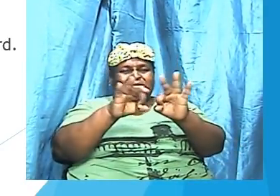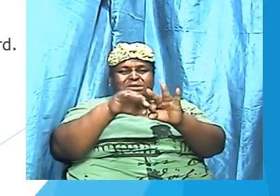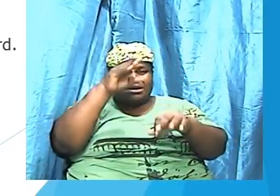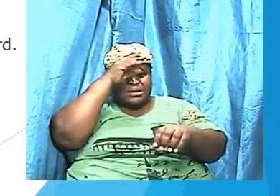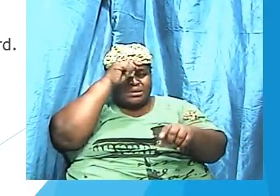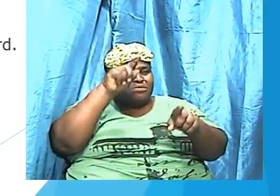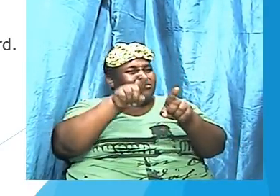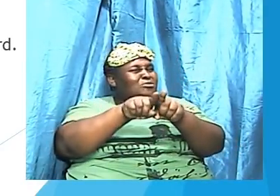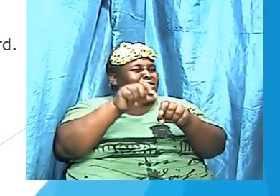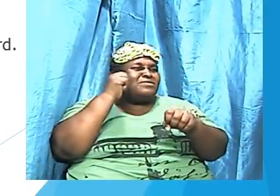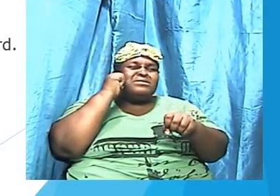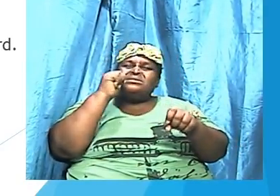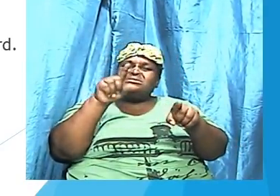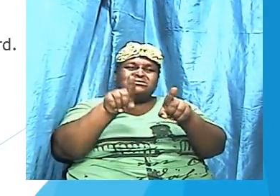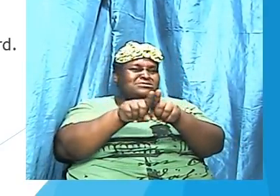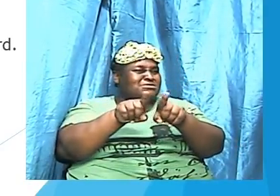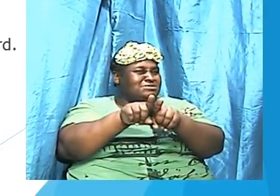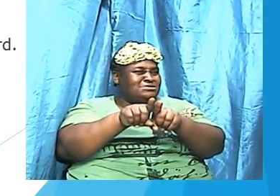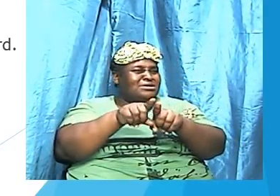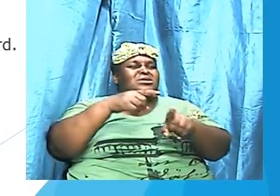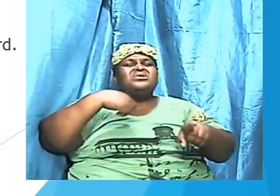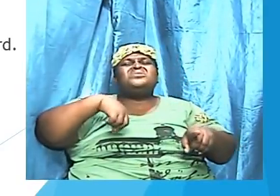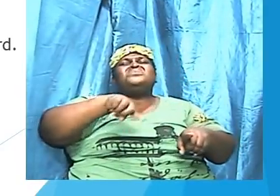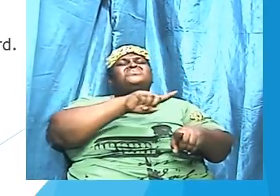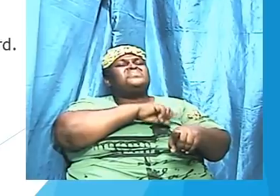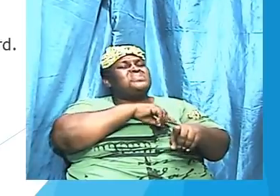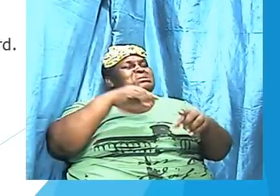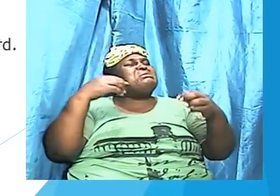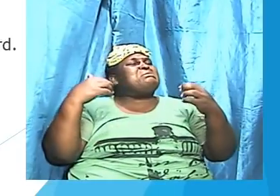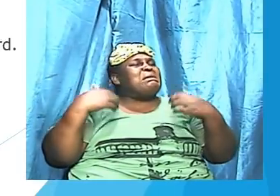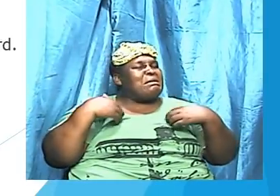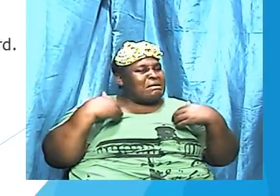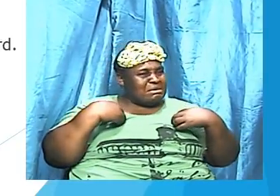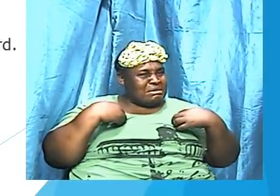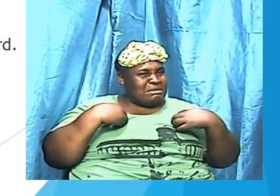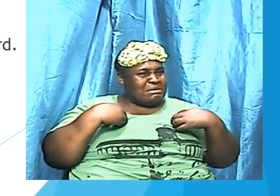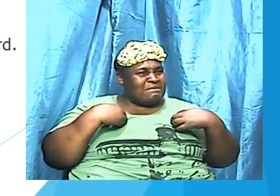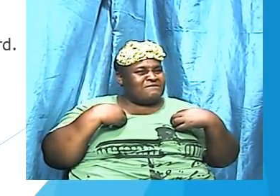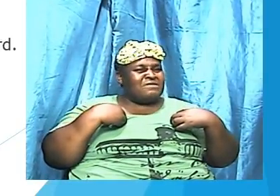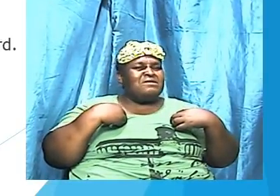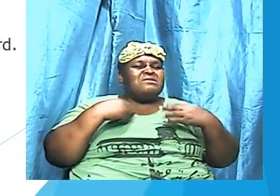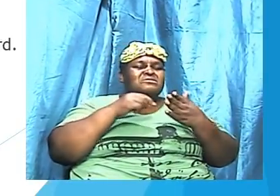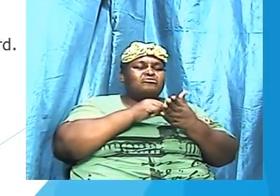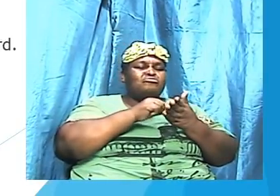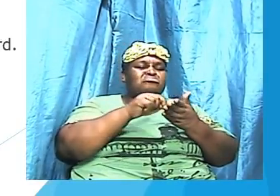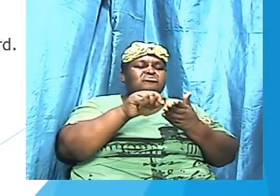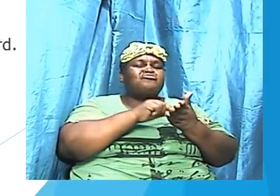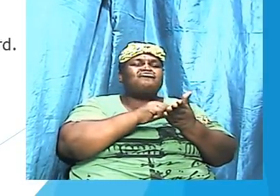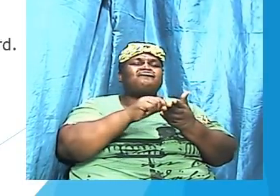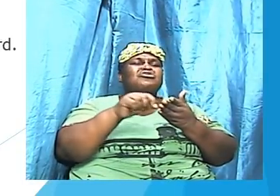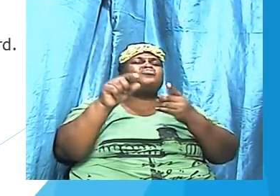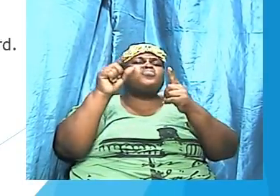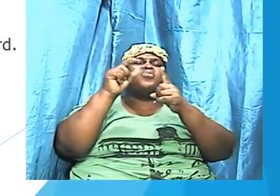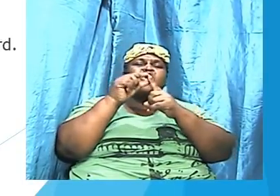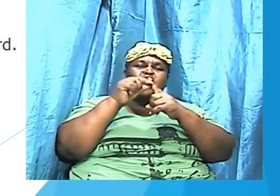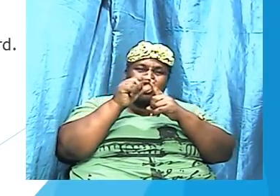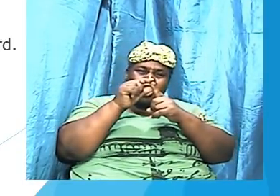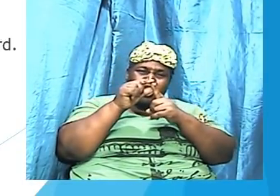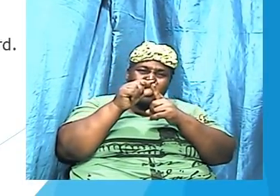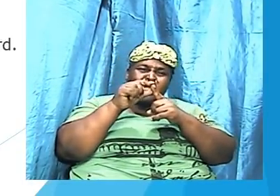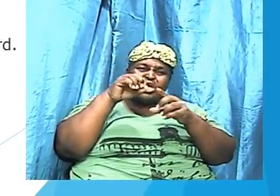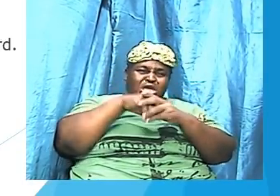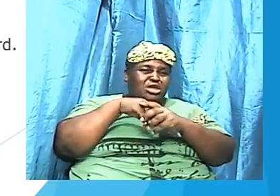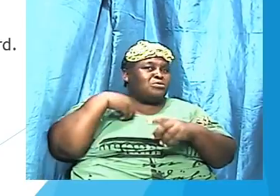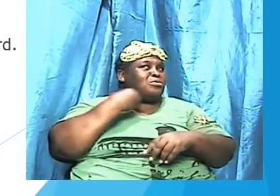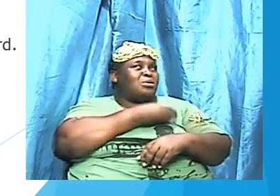that we have the written word marinating our